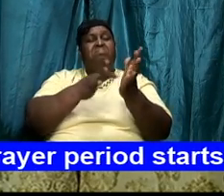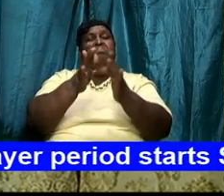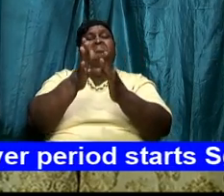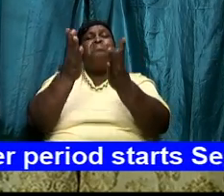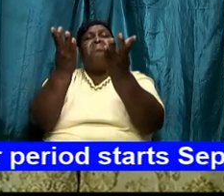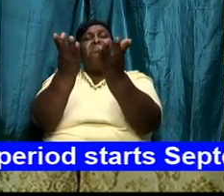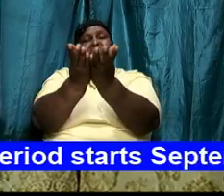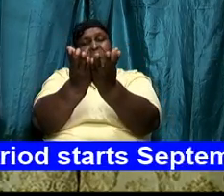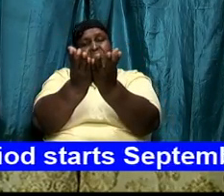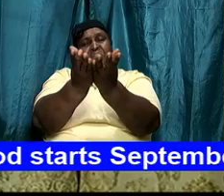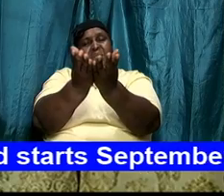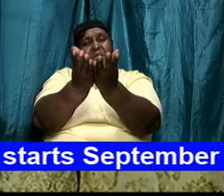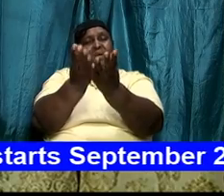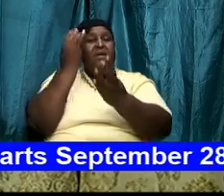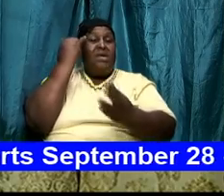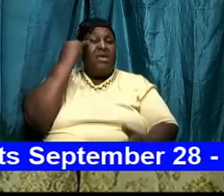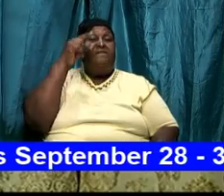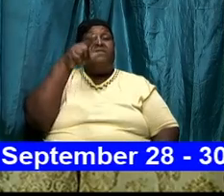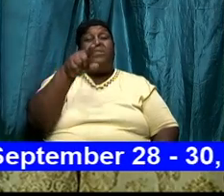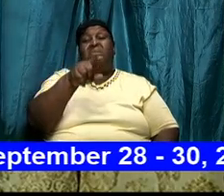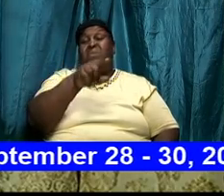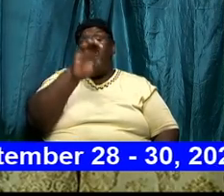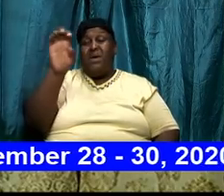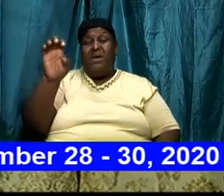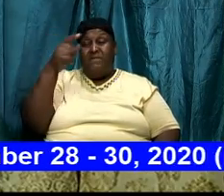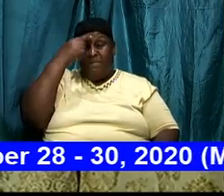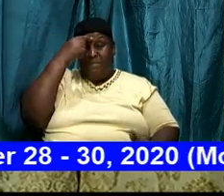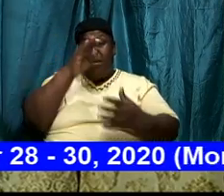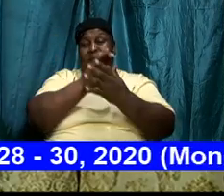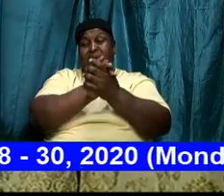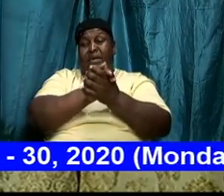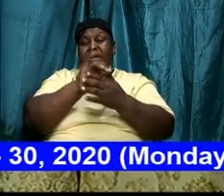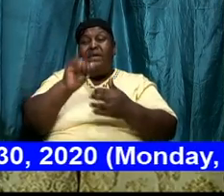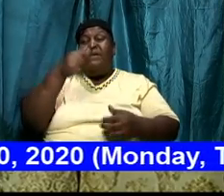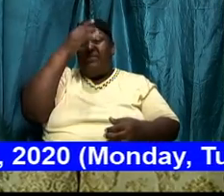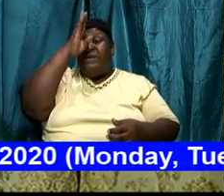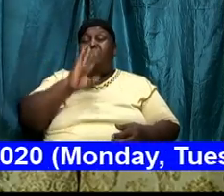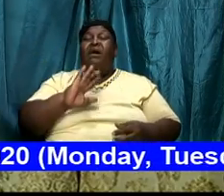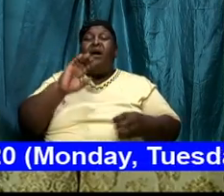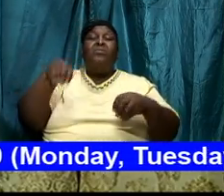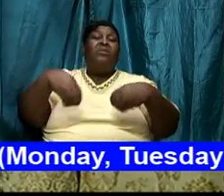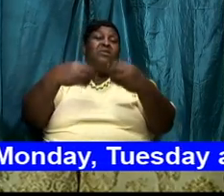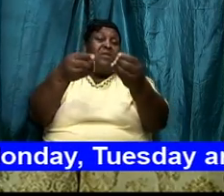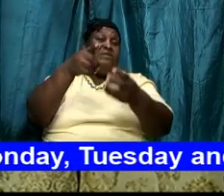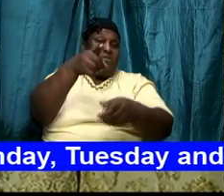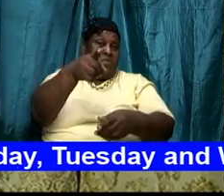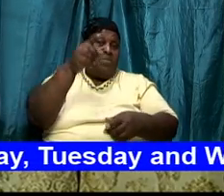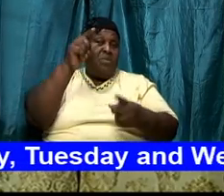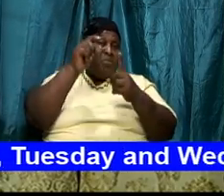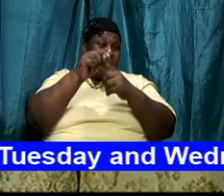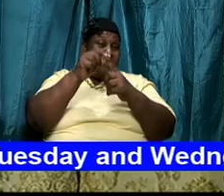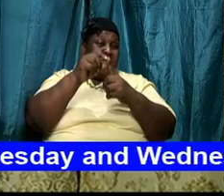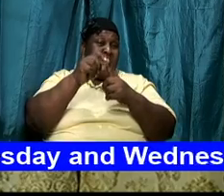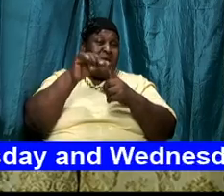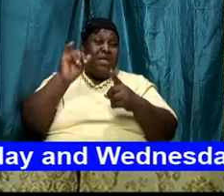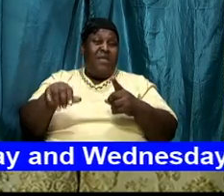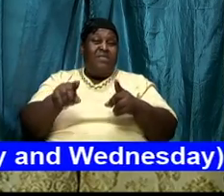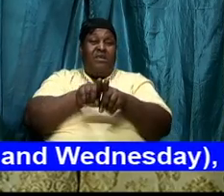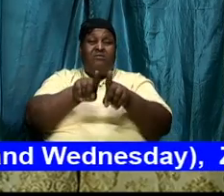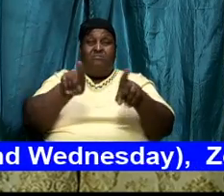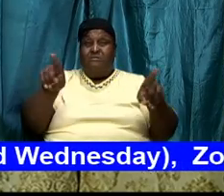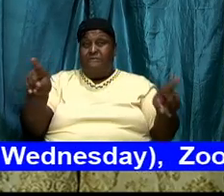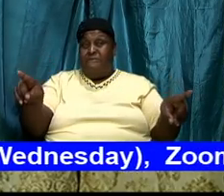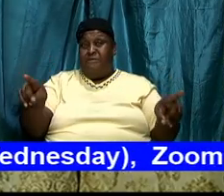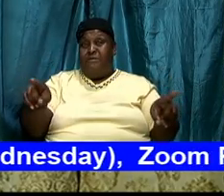if you ever believe that God will give you a word that is different